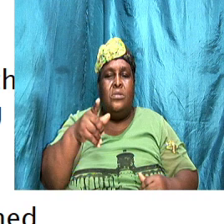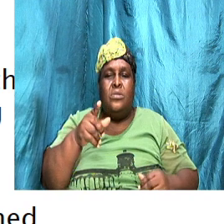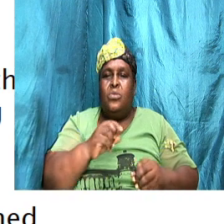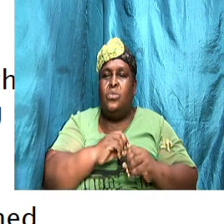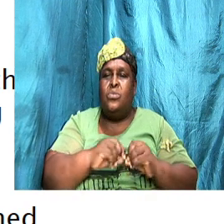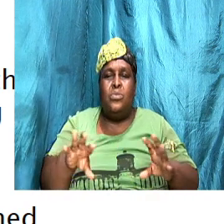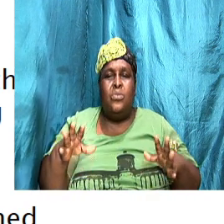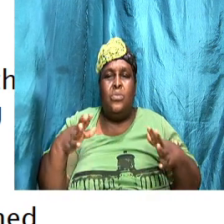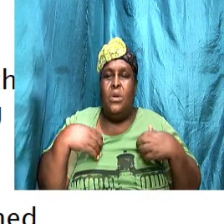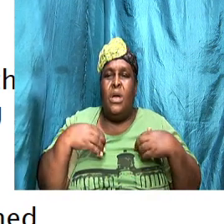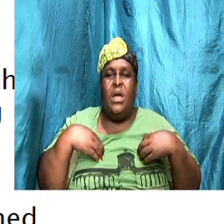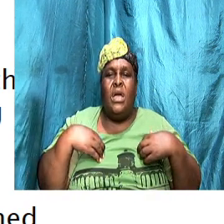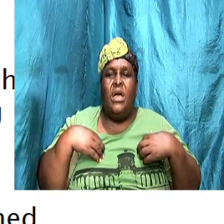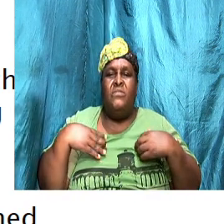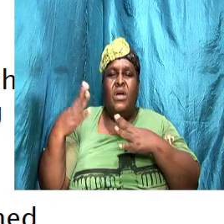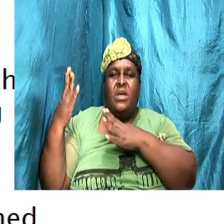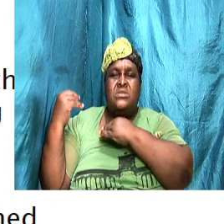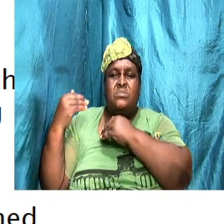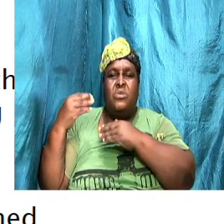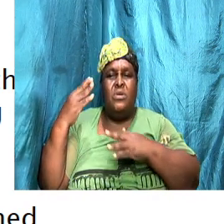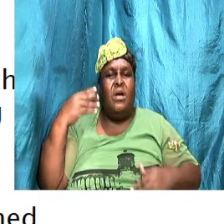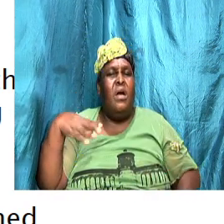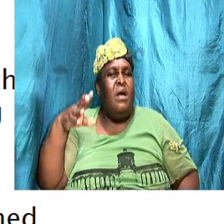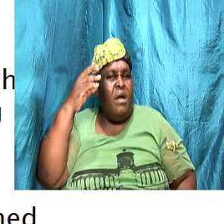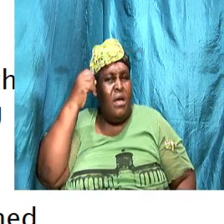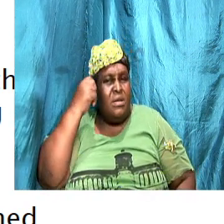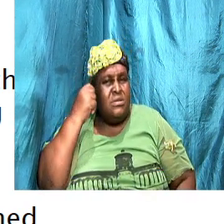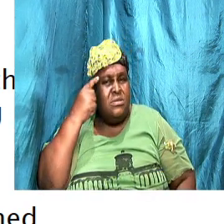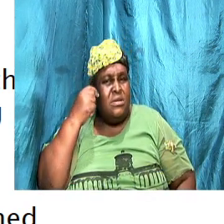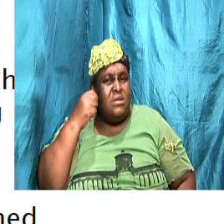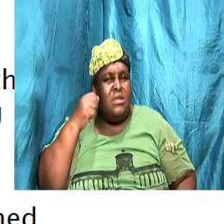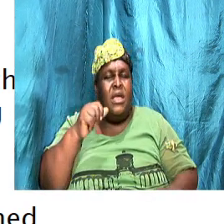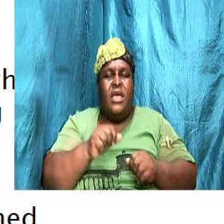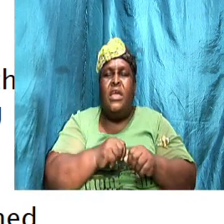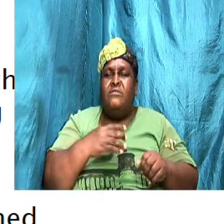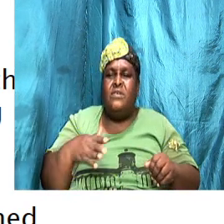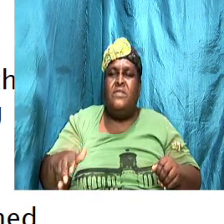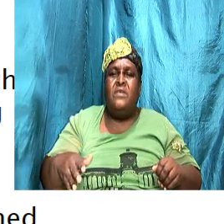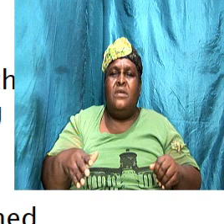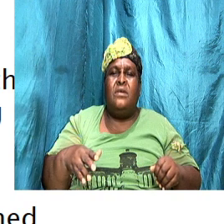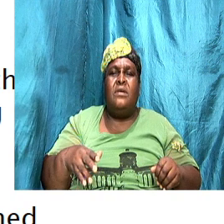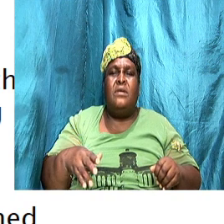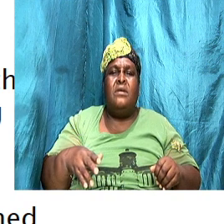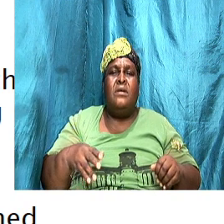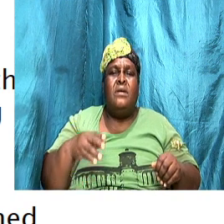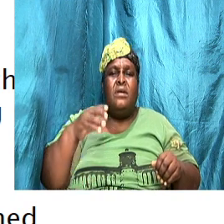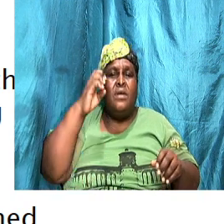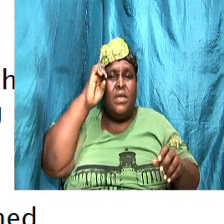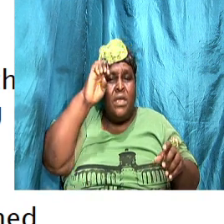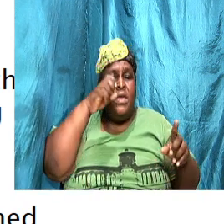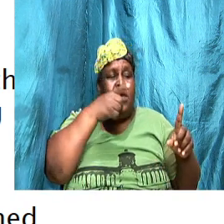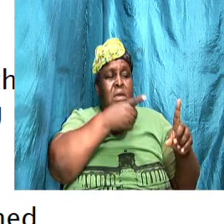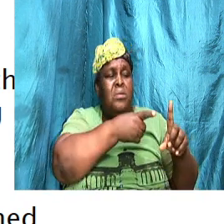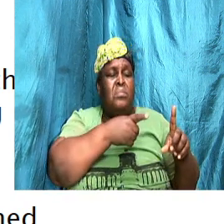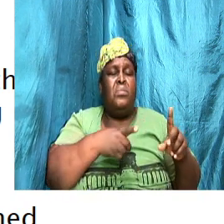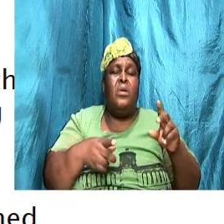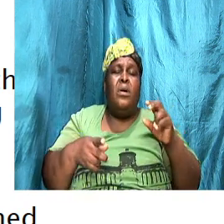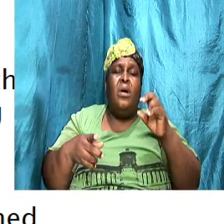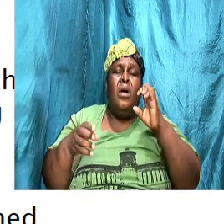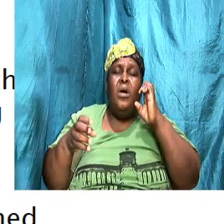accept or understand everything he or she has to say no matter how in sync